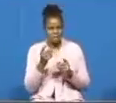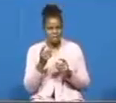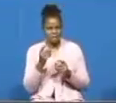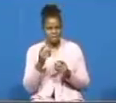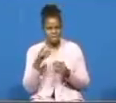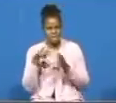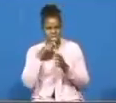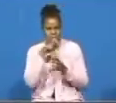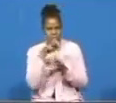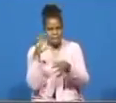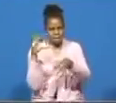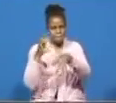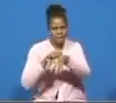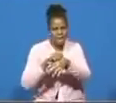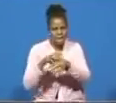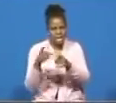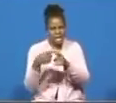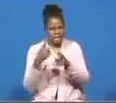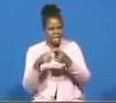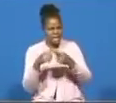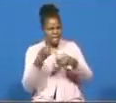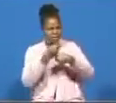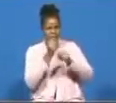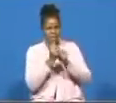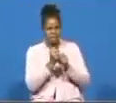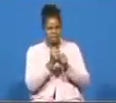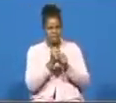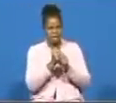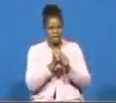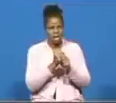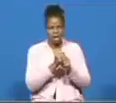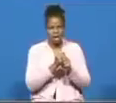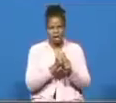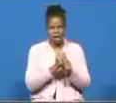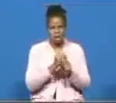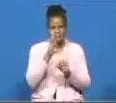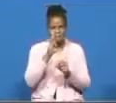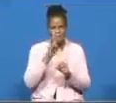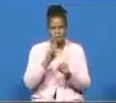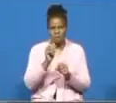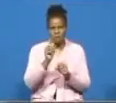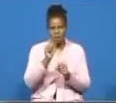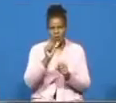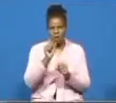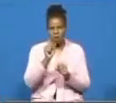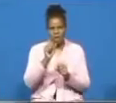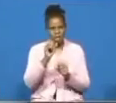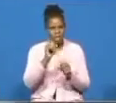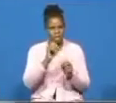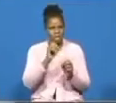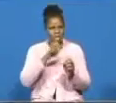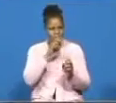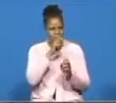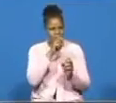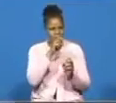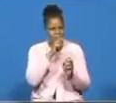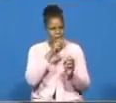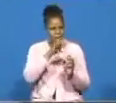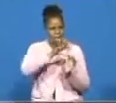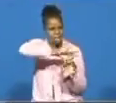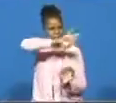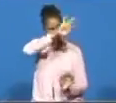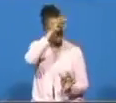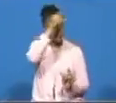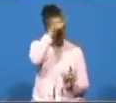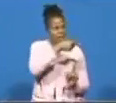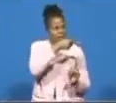bite uh is a bronze serpent upon a pole uh that somehow doesn't connect uh but let me tell you something it might not